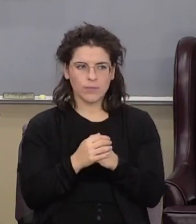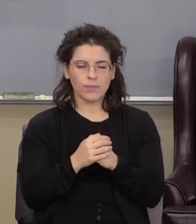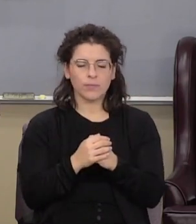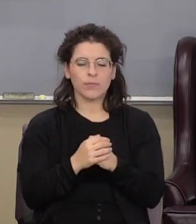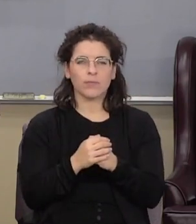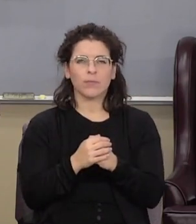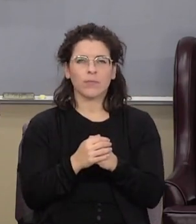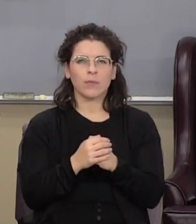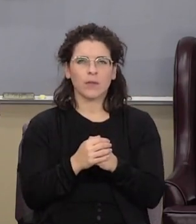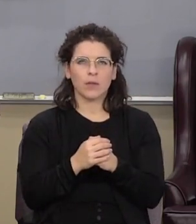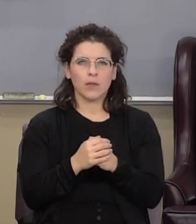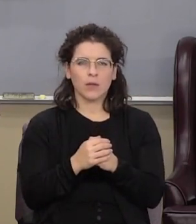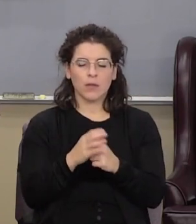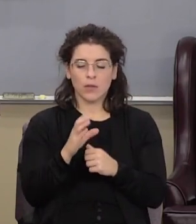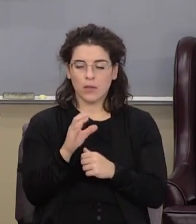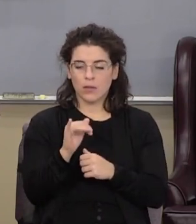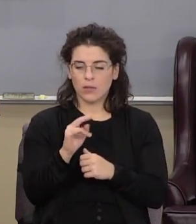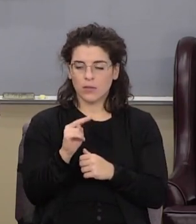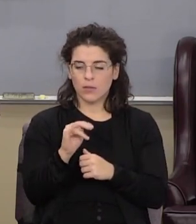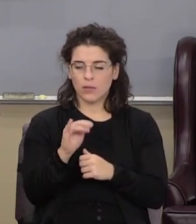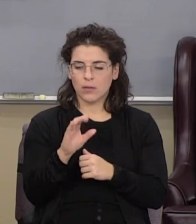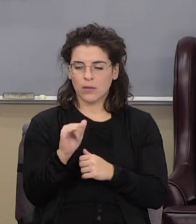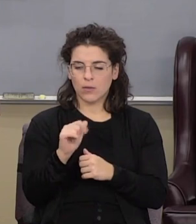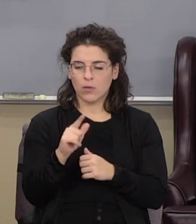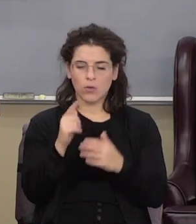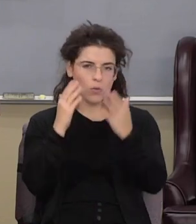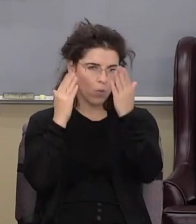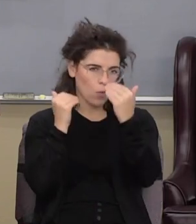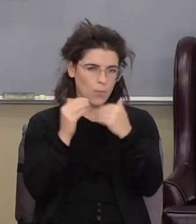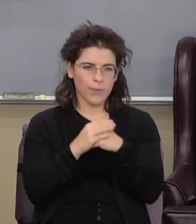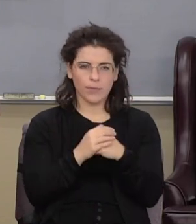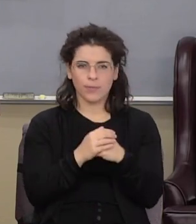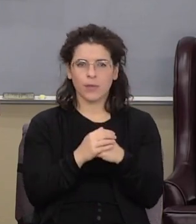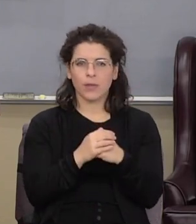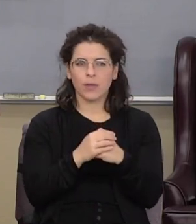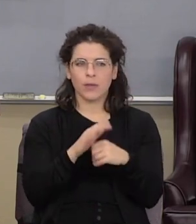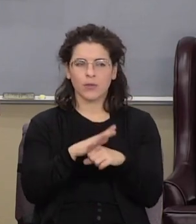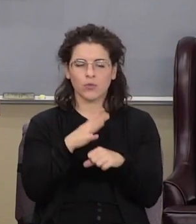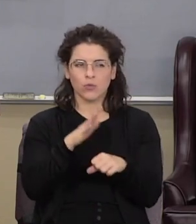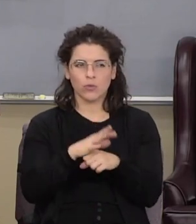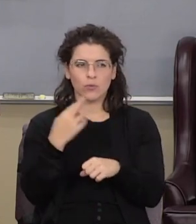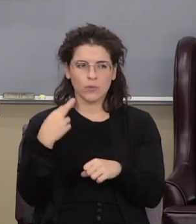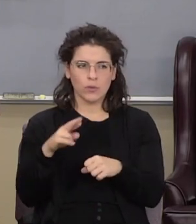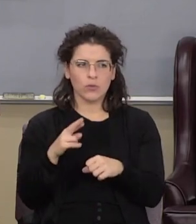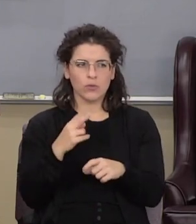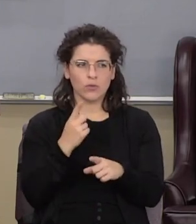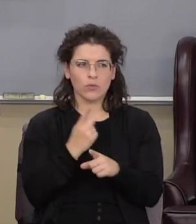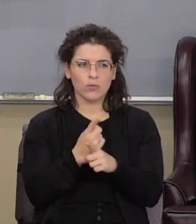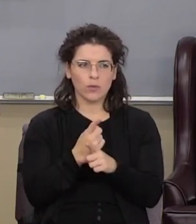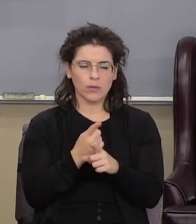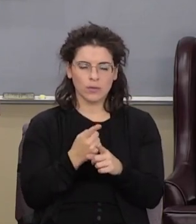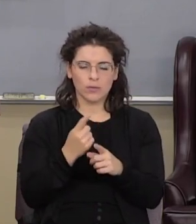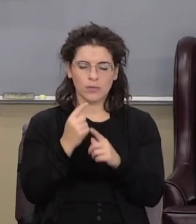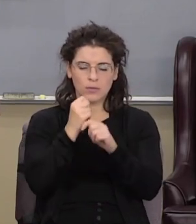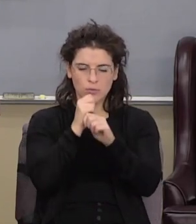of cynical hope and of distorted religious rights and traditions